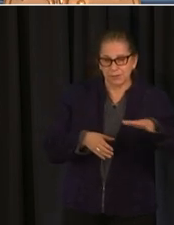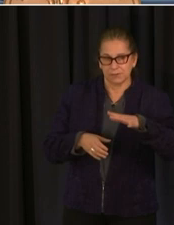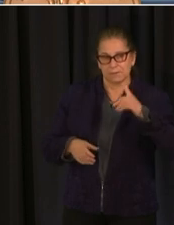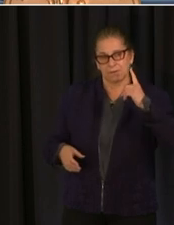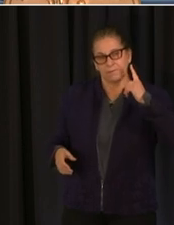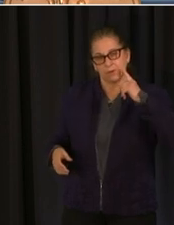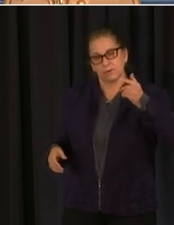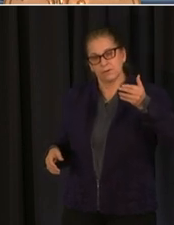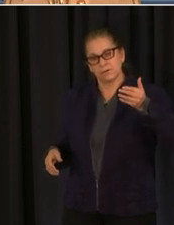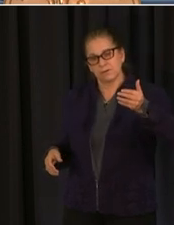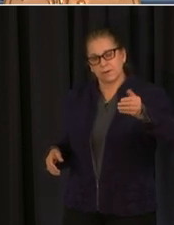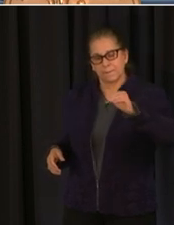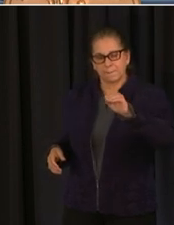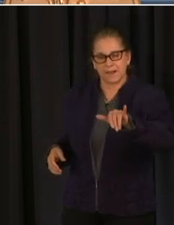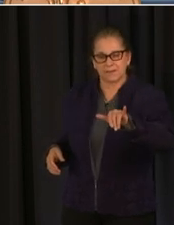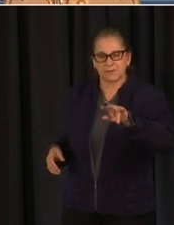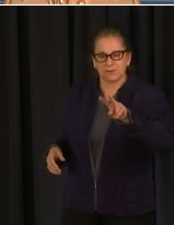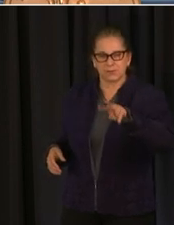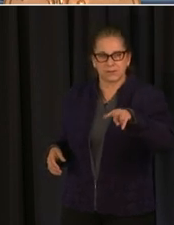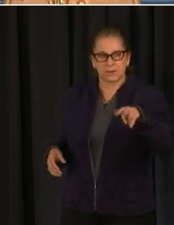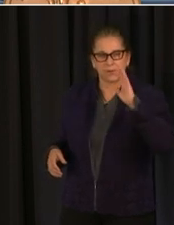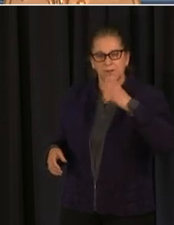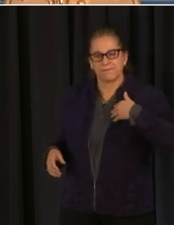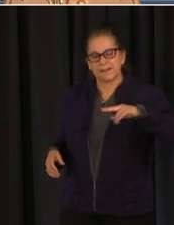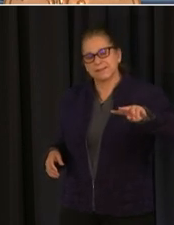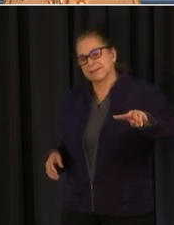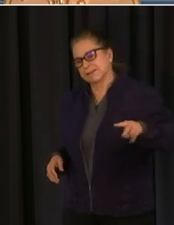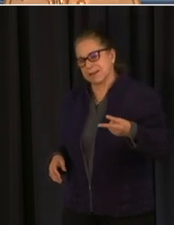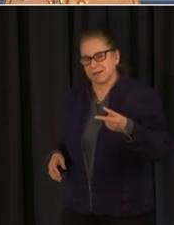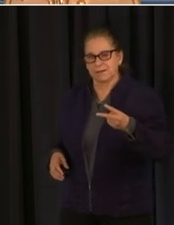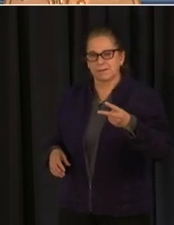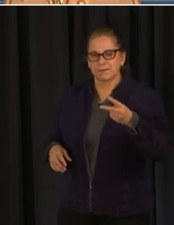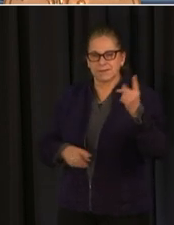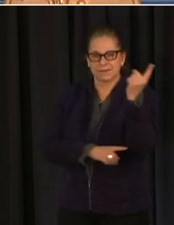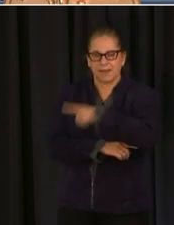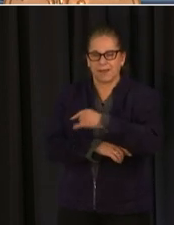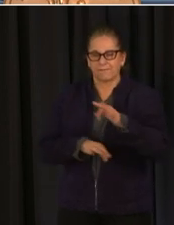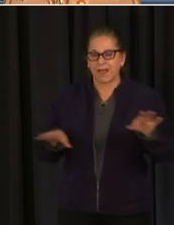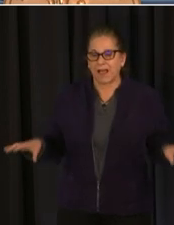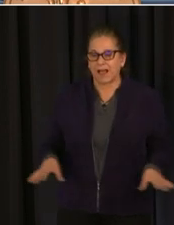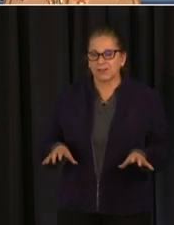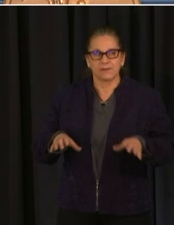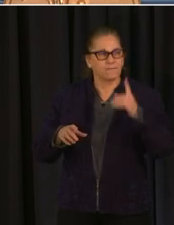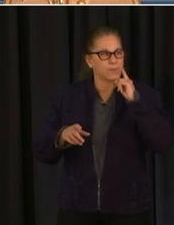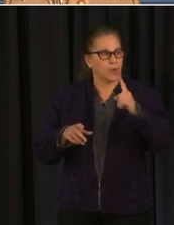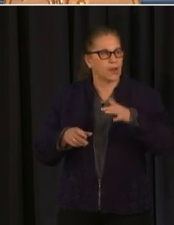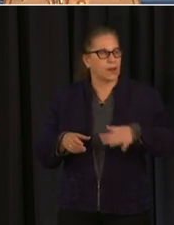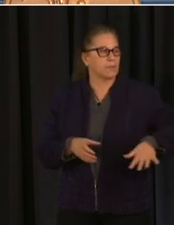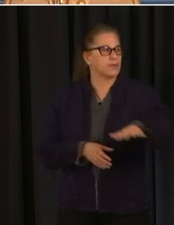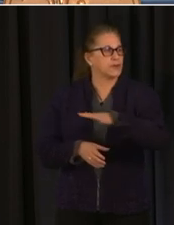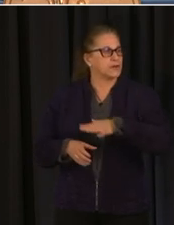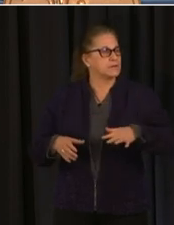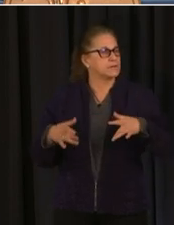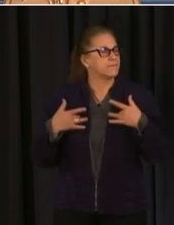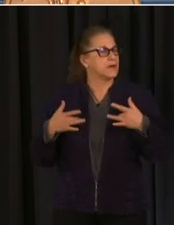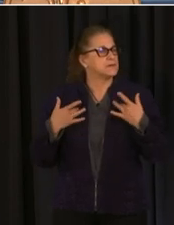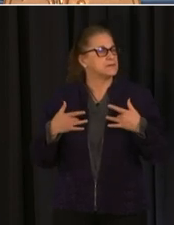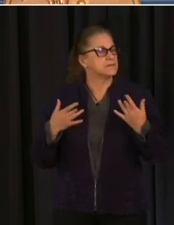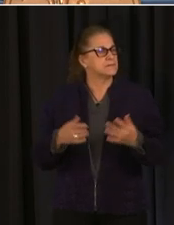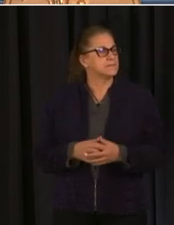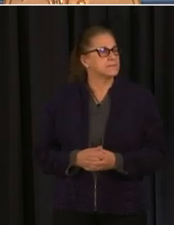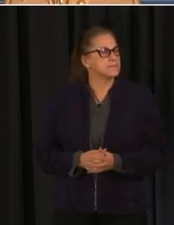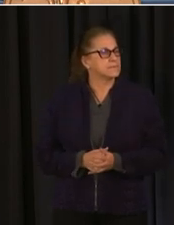second uh day of action uh talking to neighbors and uh about how they can go out and get their vaccines